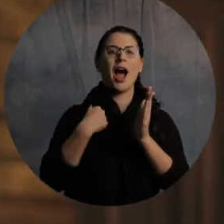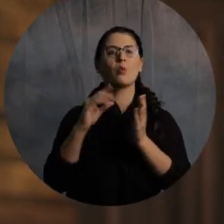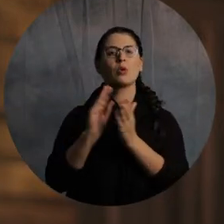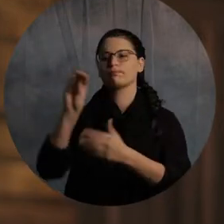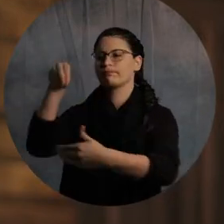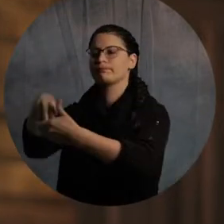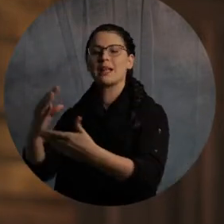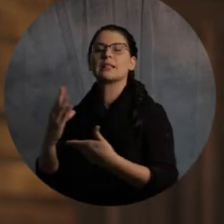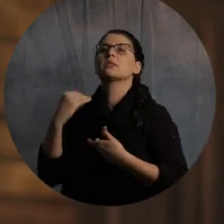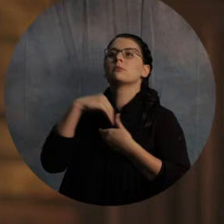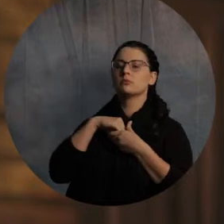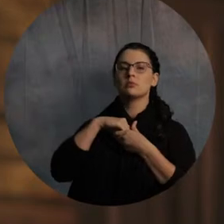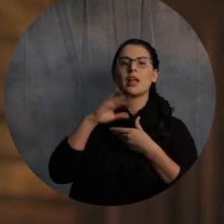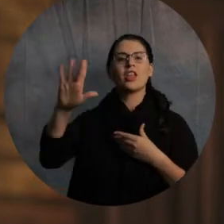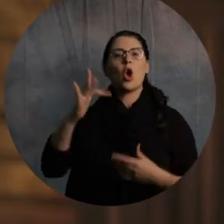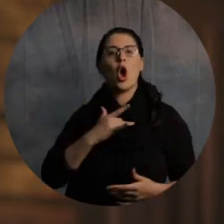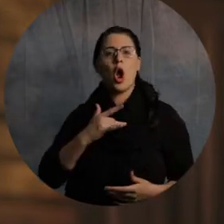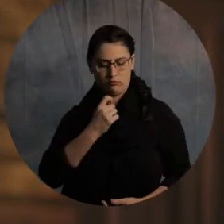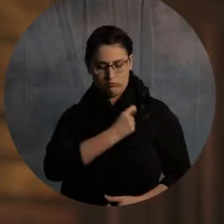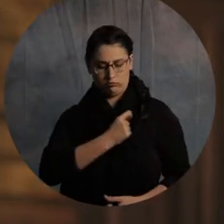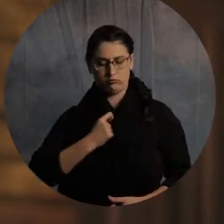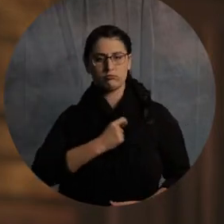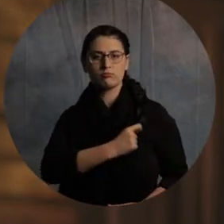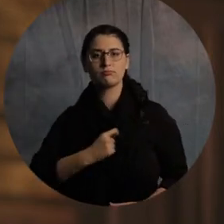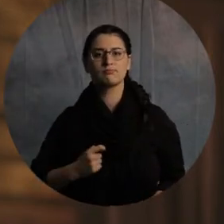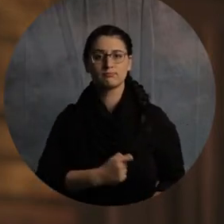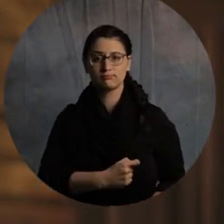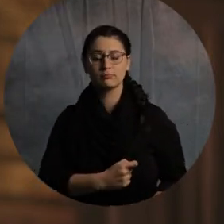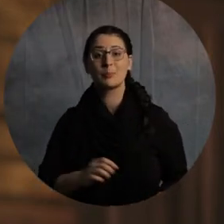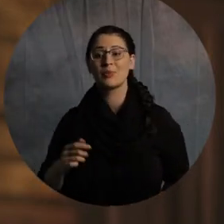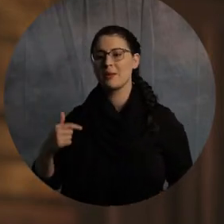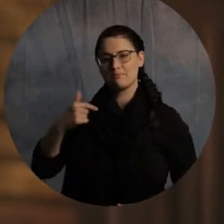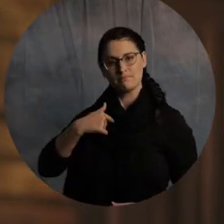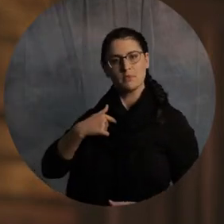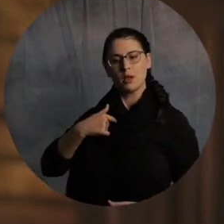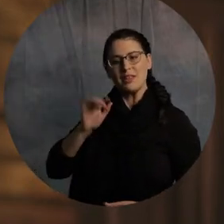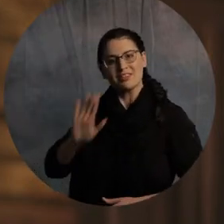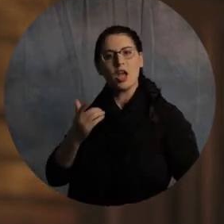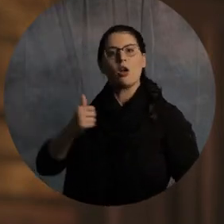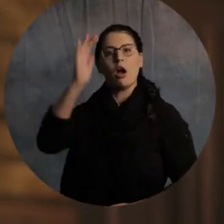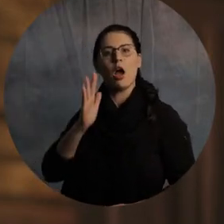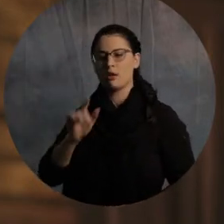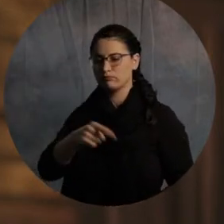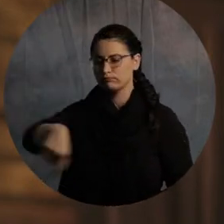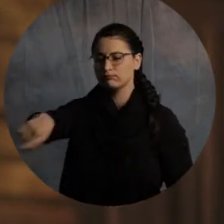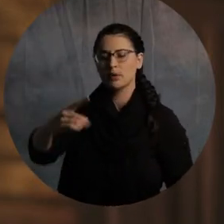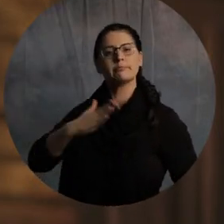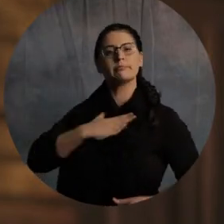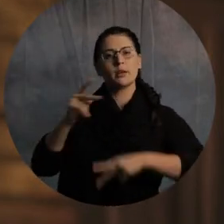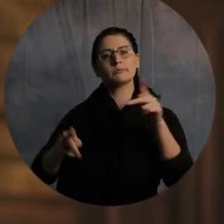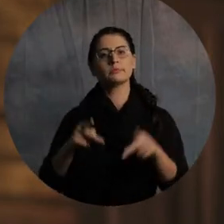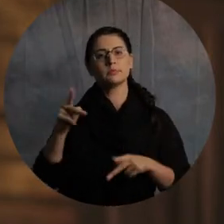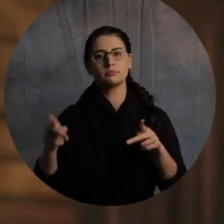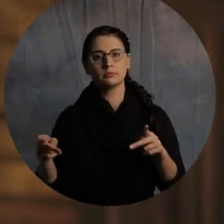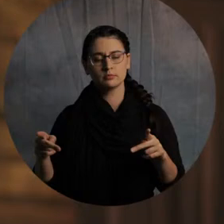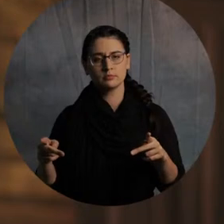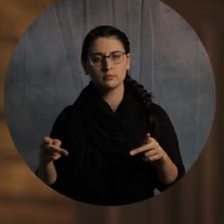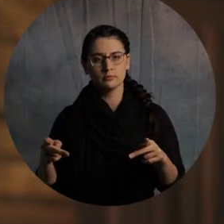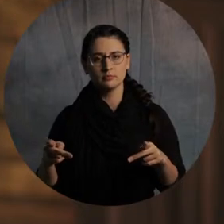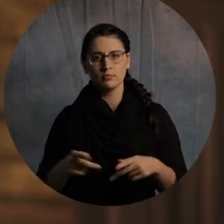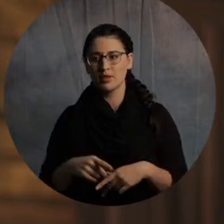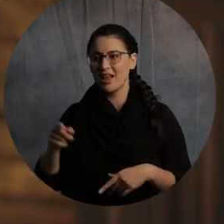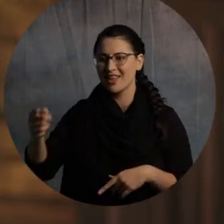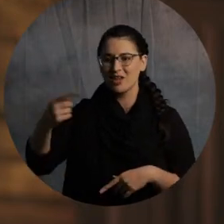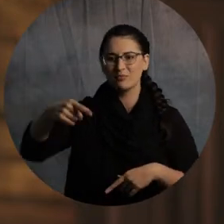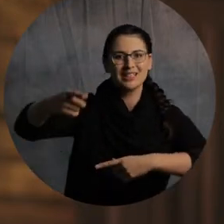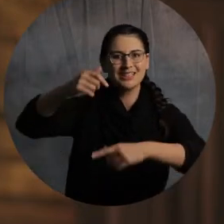write it on their hearts. And I will be their God, and they shall be my people. And no longer shall each one teach